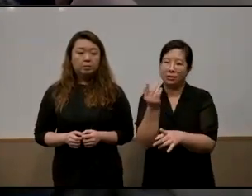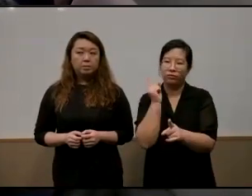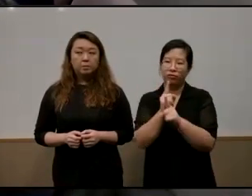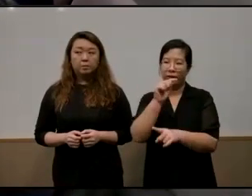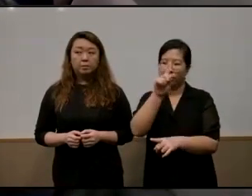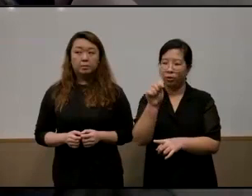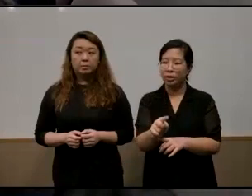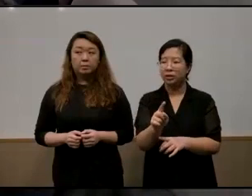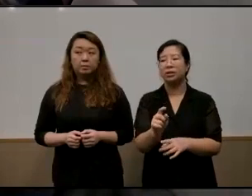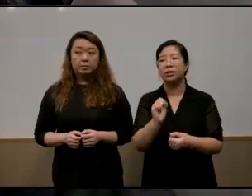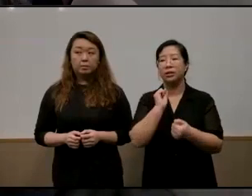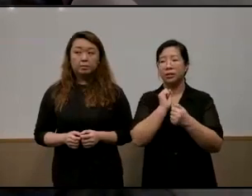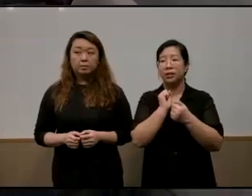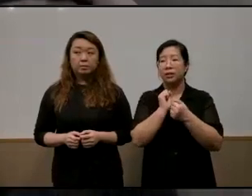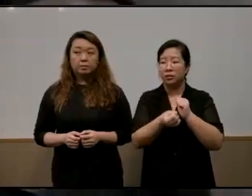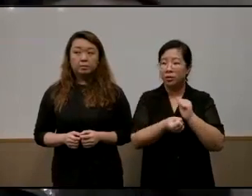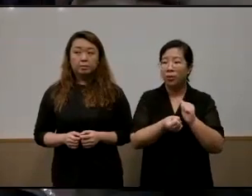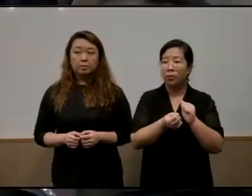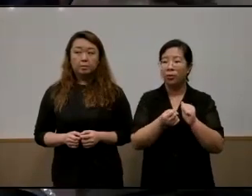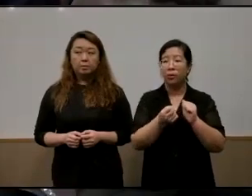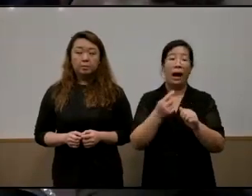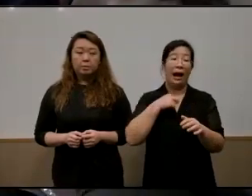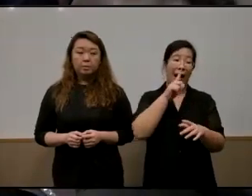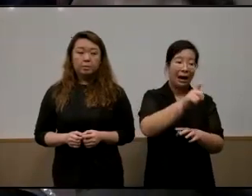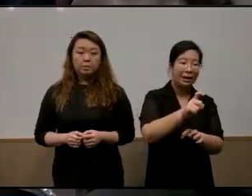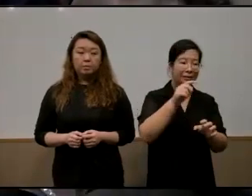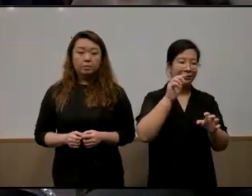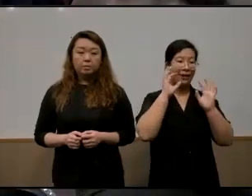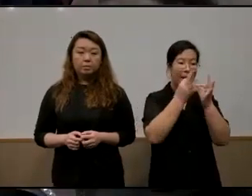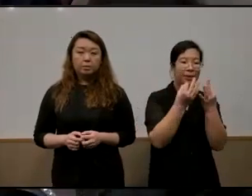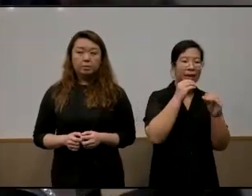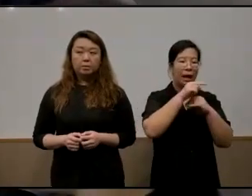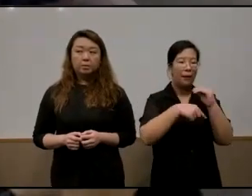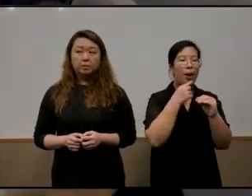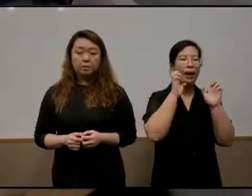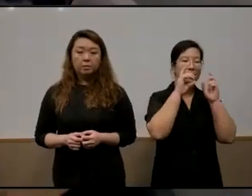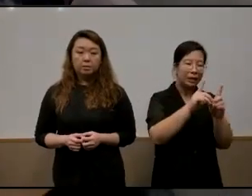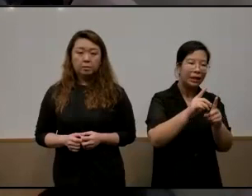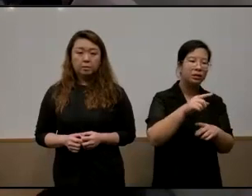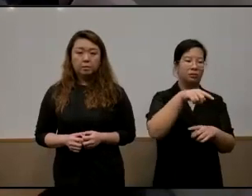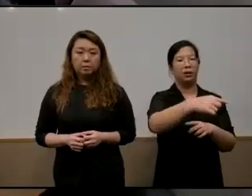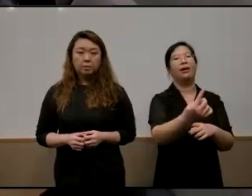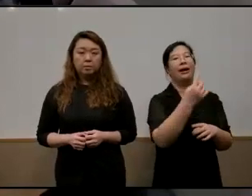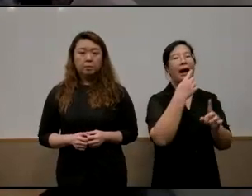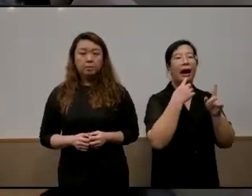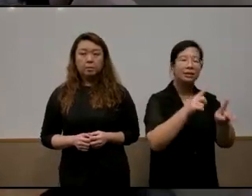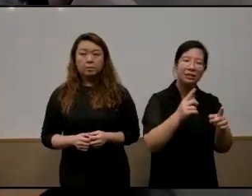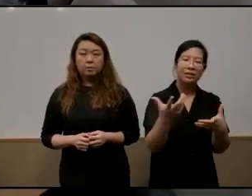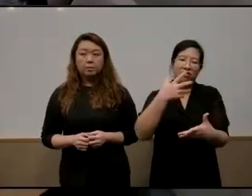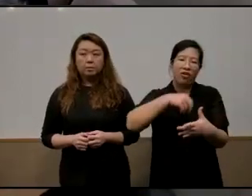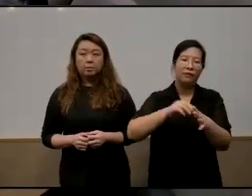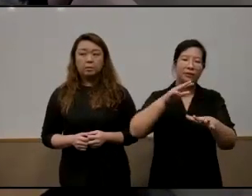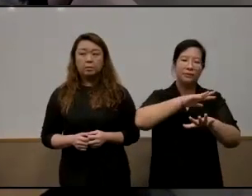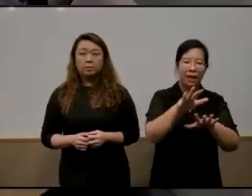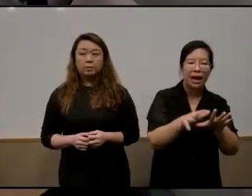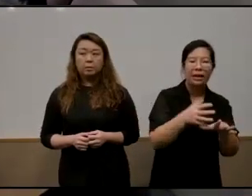to ask questions about education to these families and it ended up telling me about space they're telling about hunger like they don't have enough food to eat so they're hungry and so i think it's right